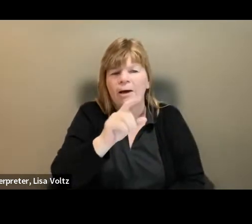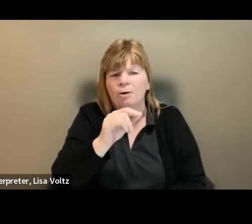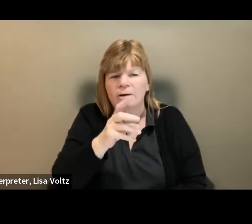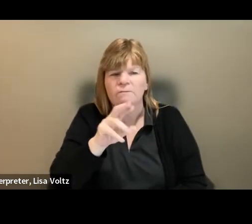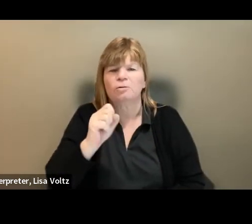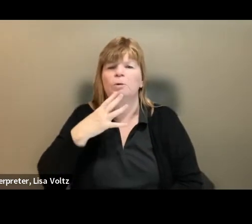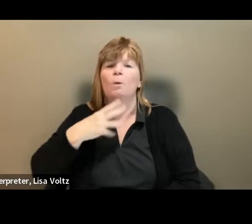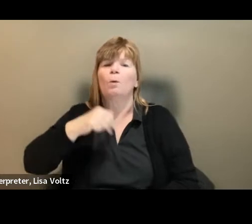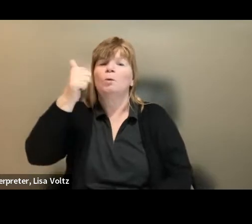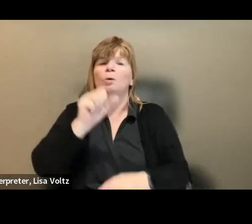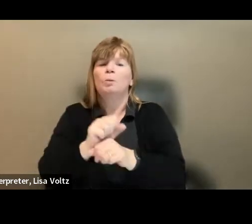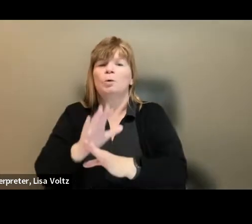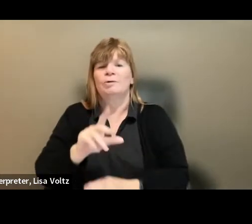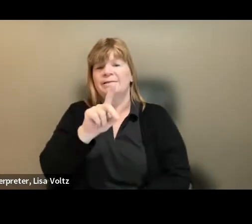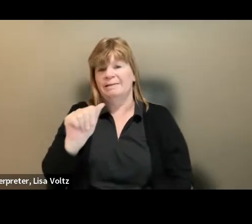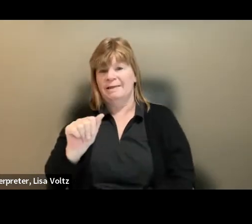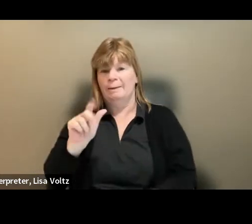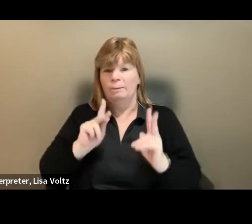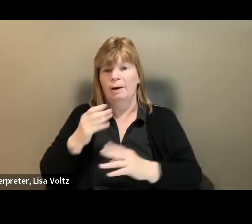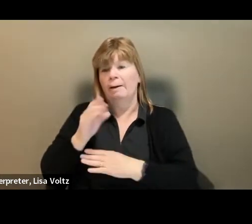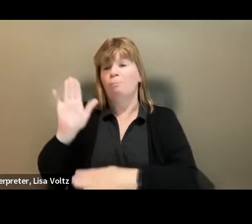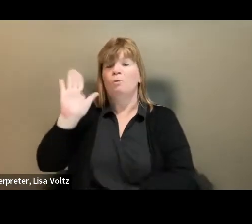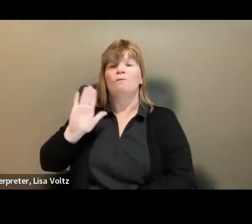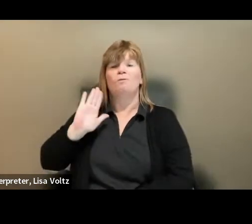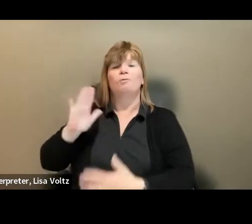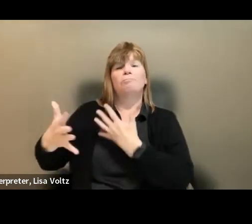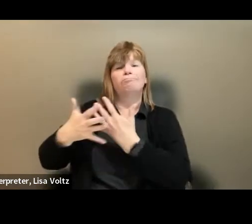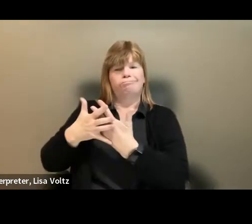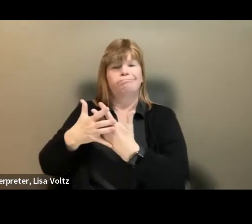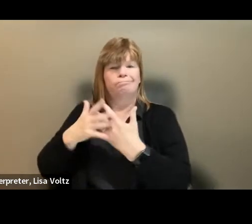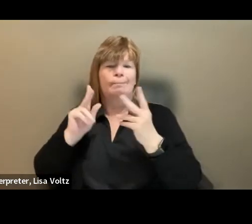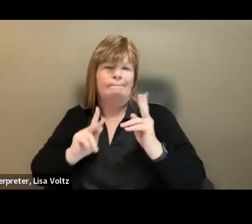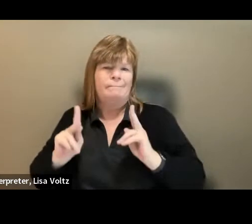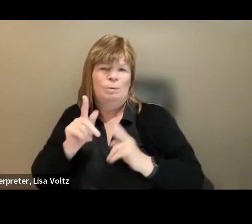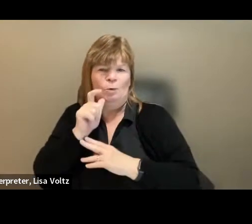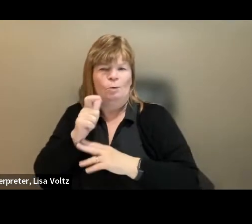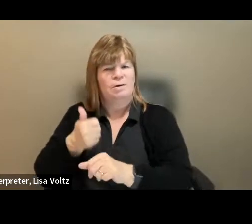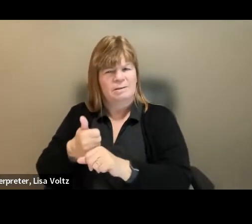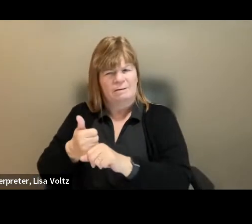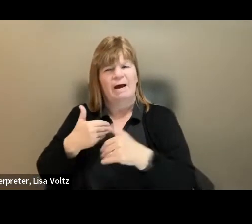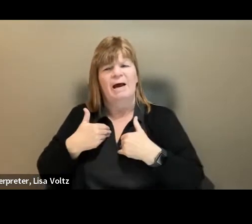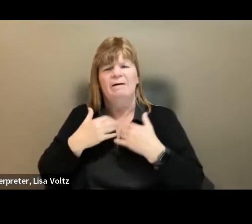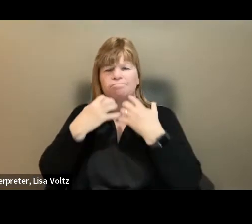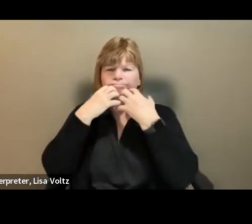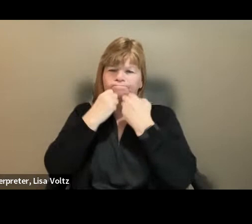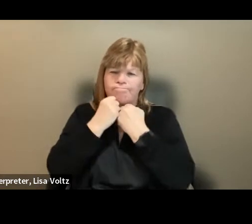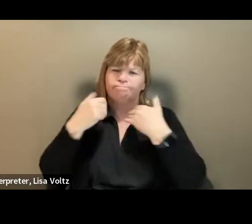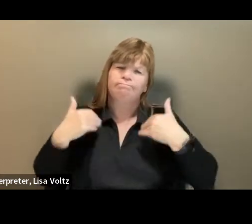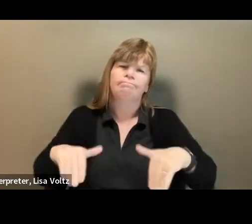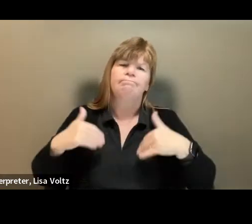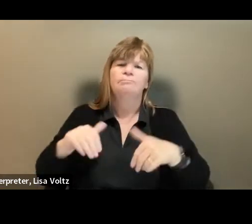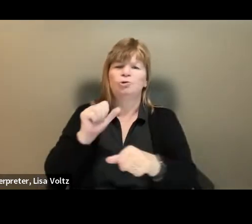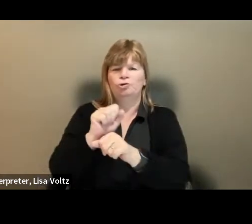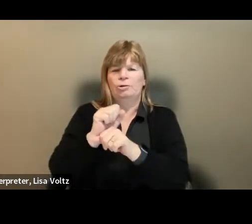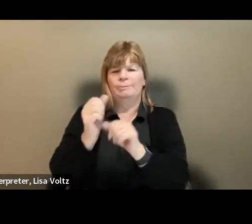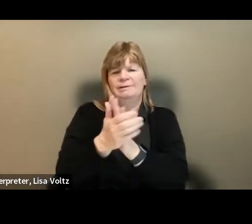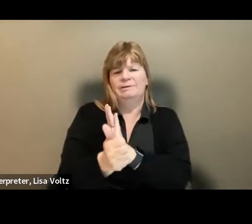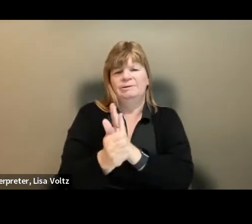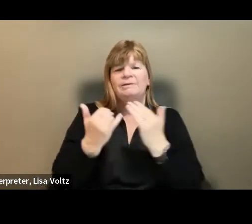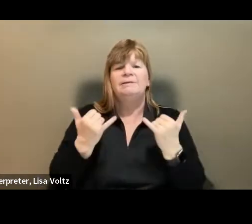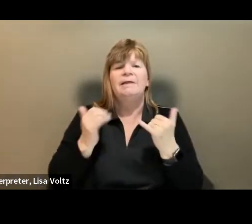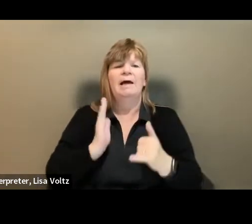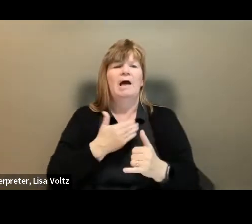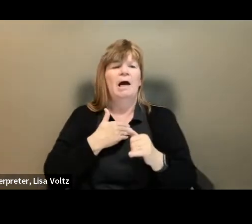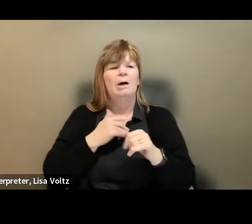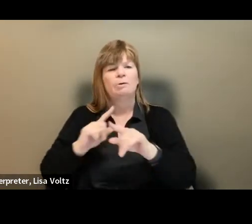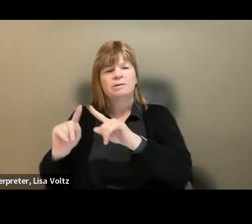disabled persons, and formerly incarcerated community members who offer valuable job skills. Today, our panel of speakers